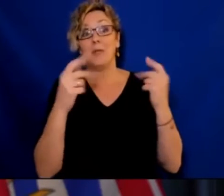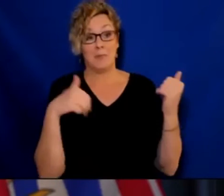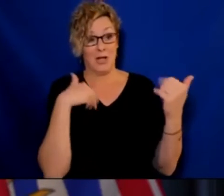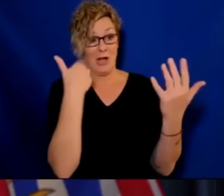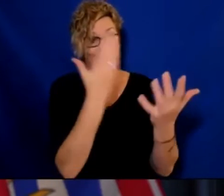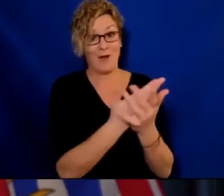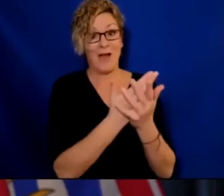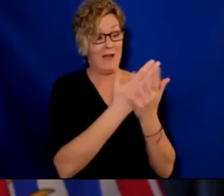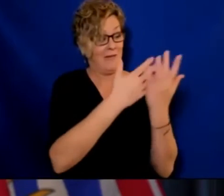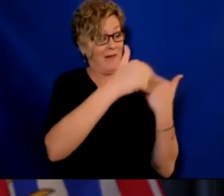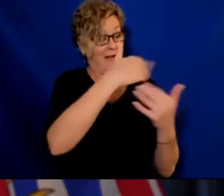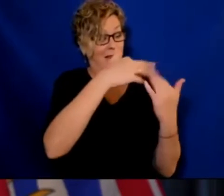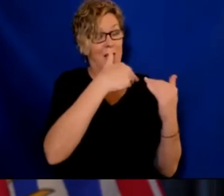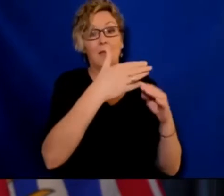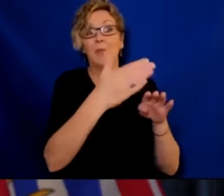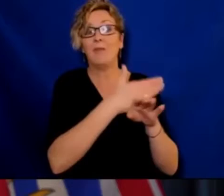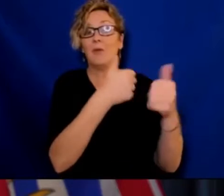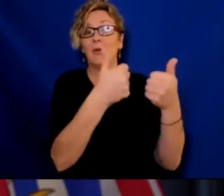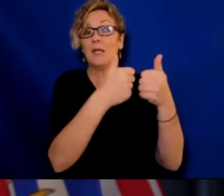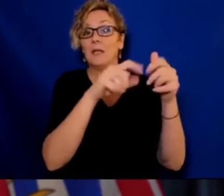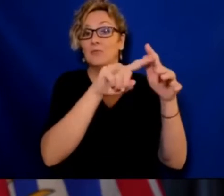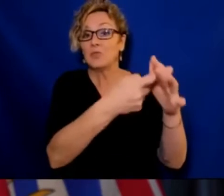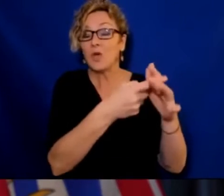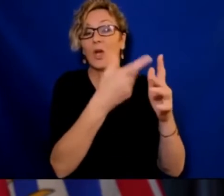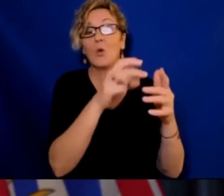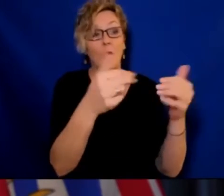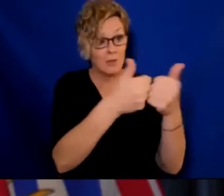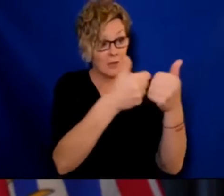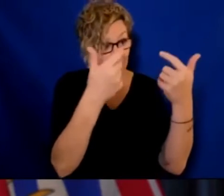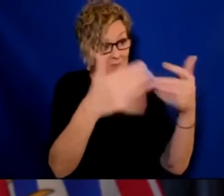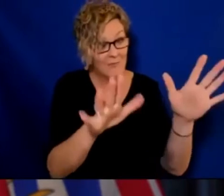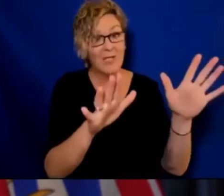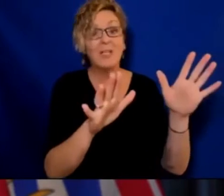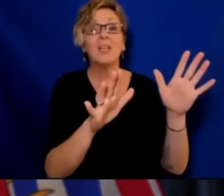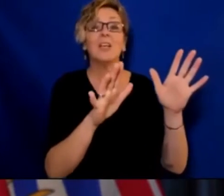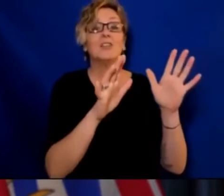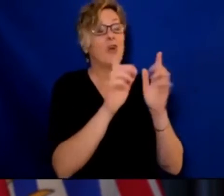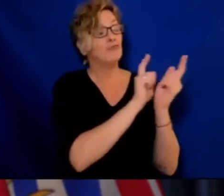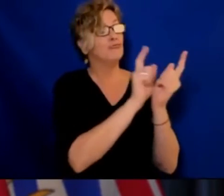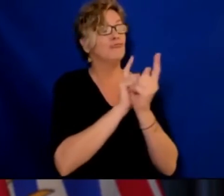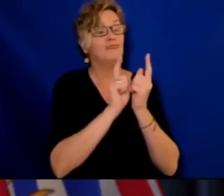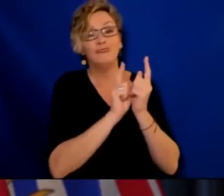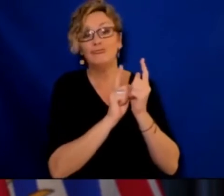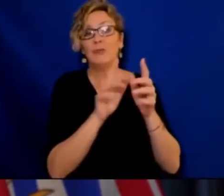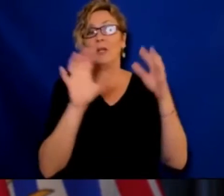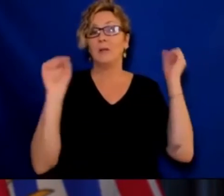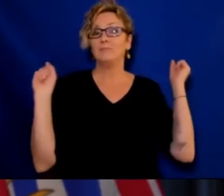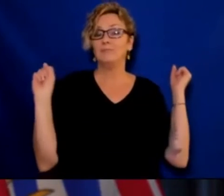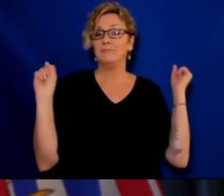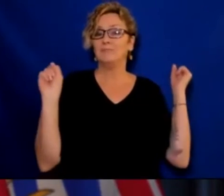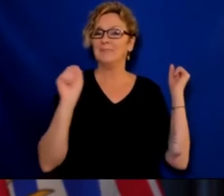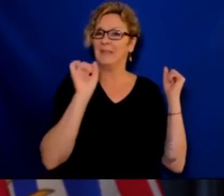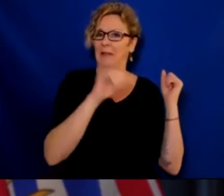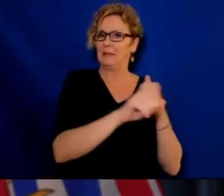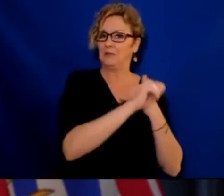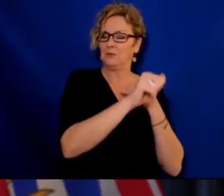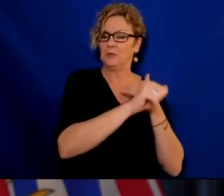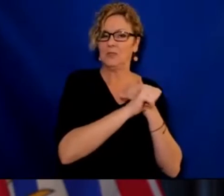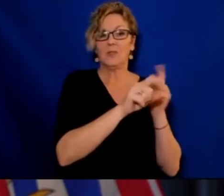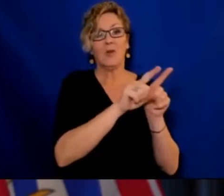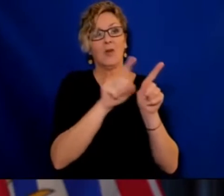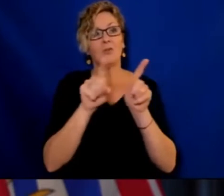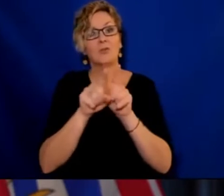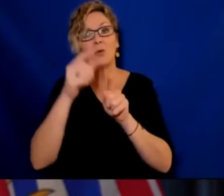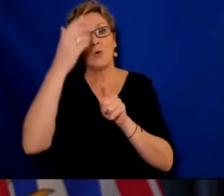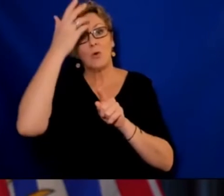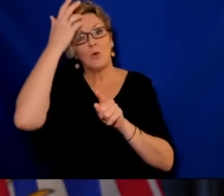in orders to control the interactions we have at these high-risk locations. These are